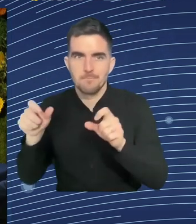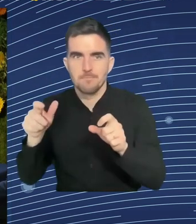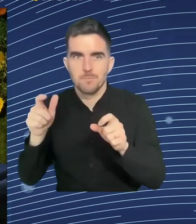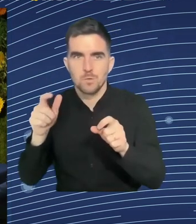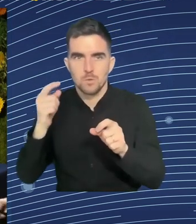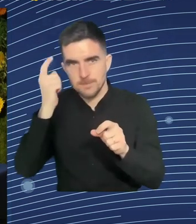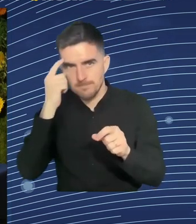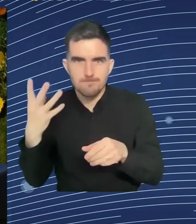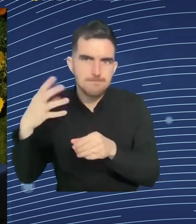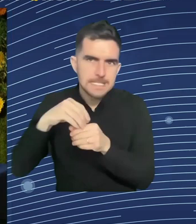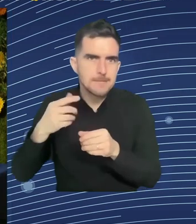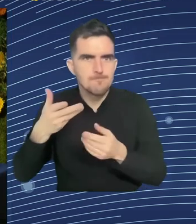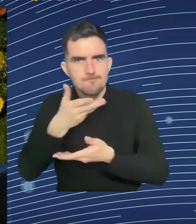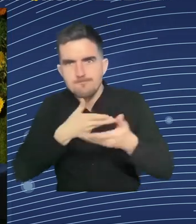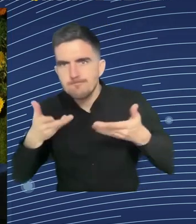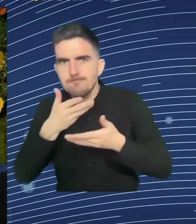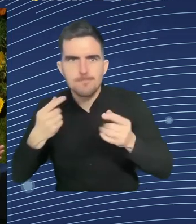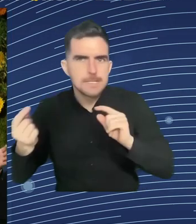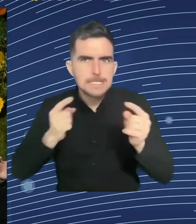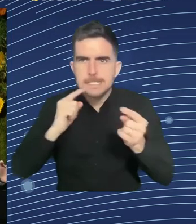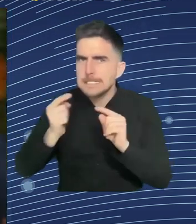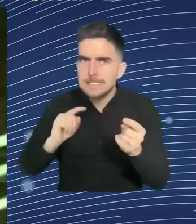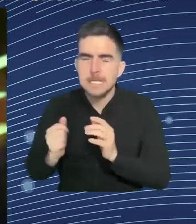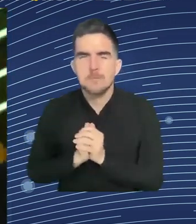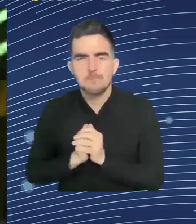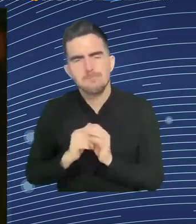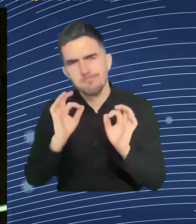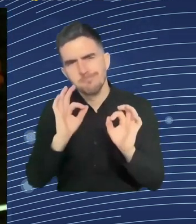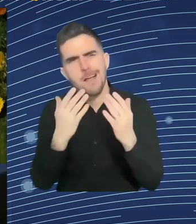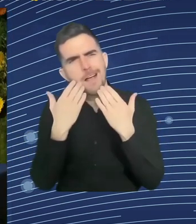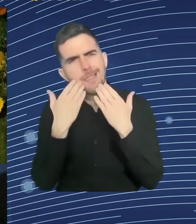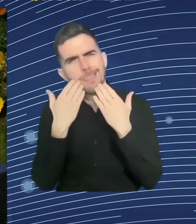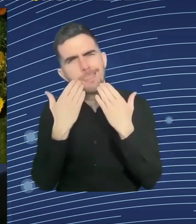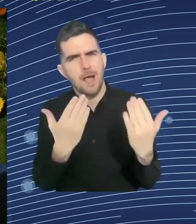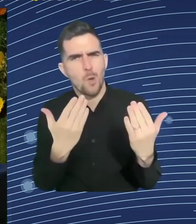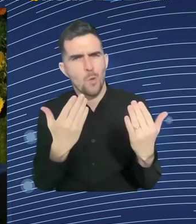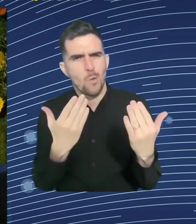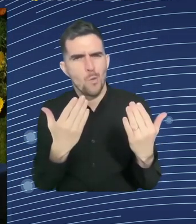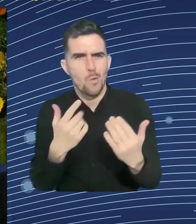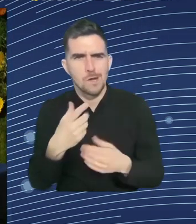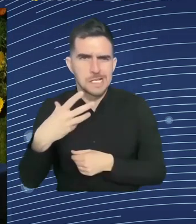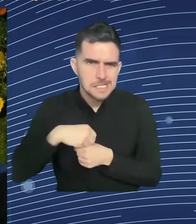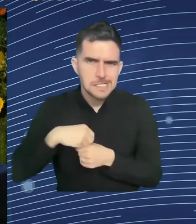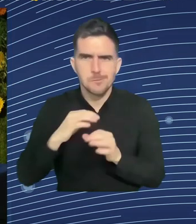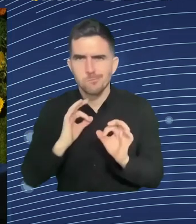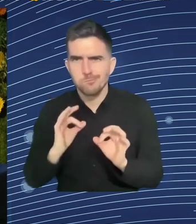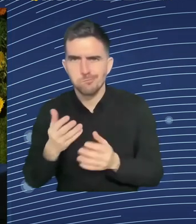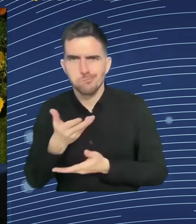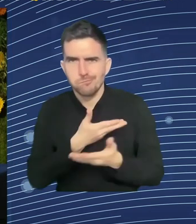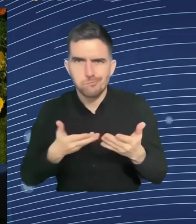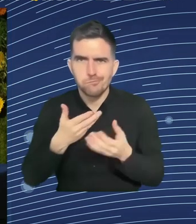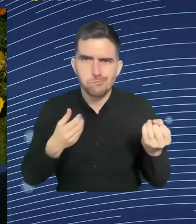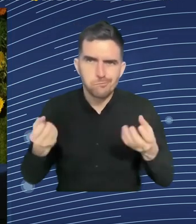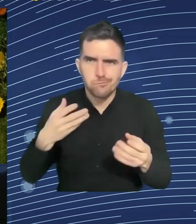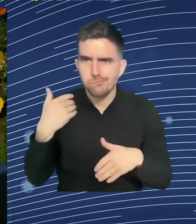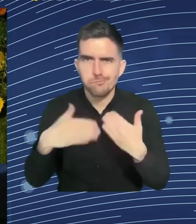Moving on, sitting next to me from my perspective to the left, David Timmies, Global Communications Manager at Generations, a huge program that